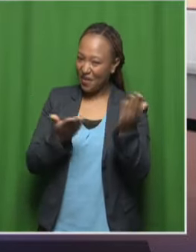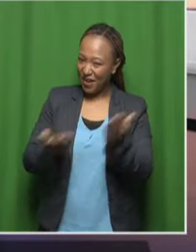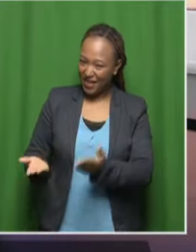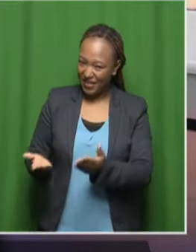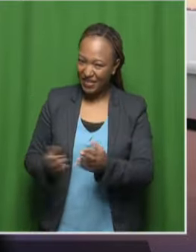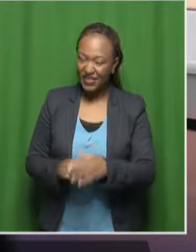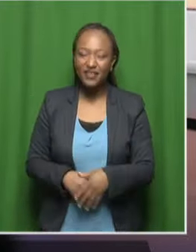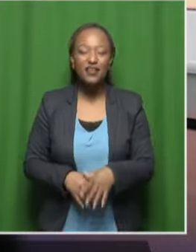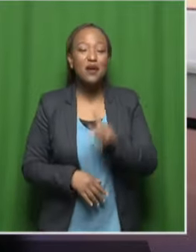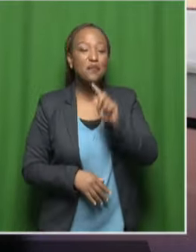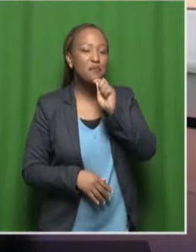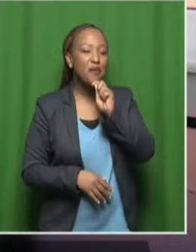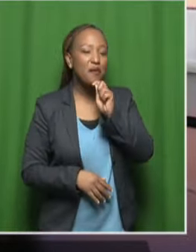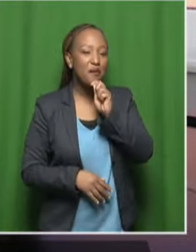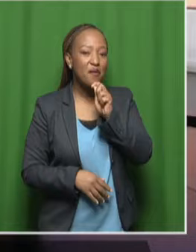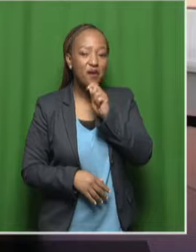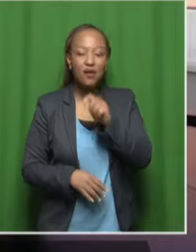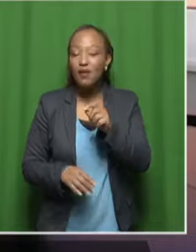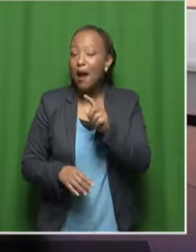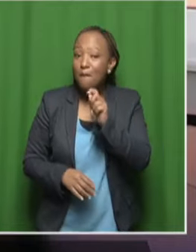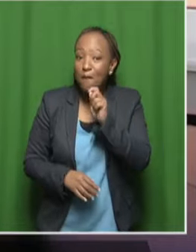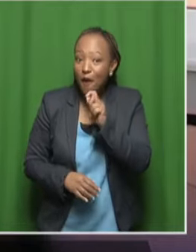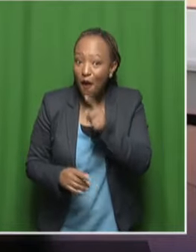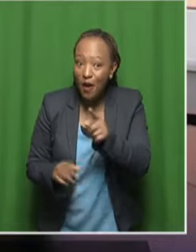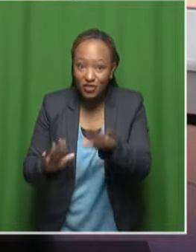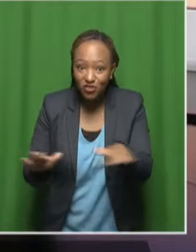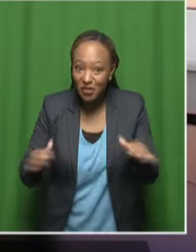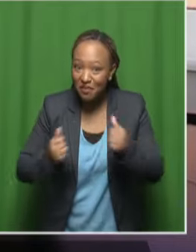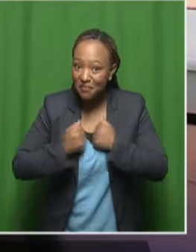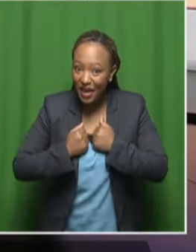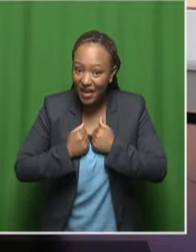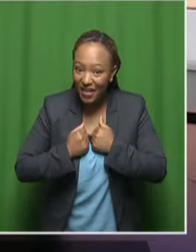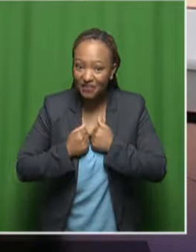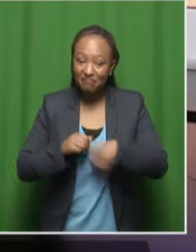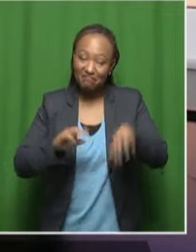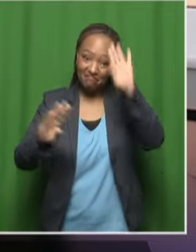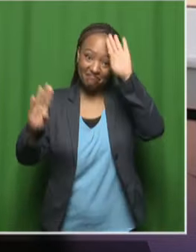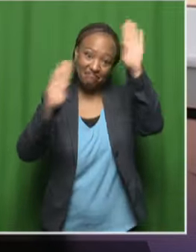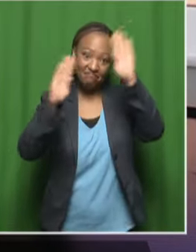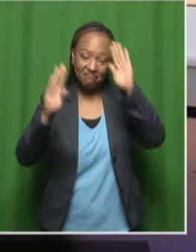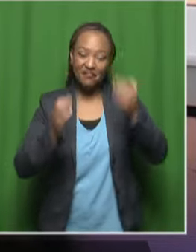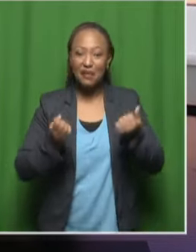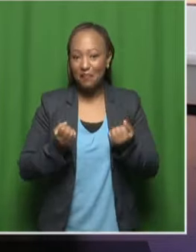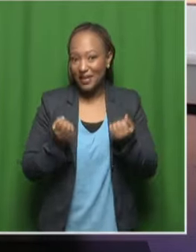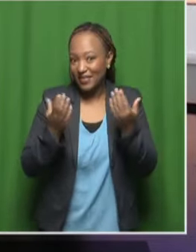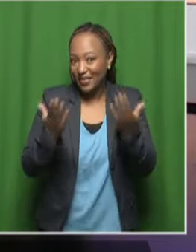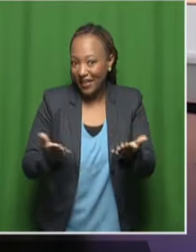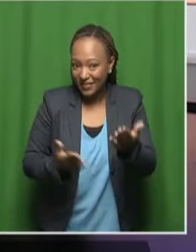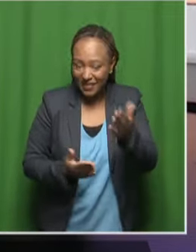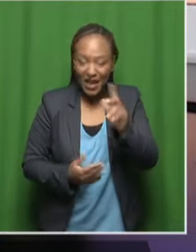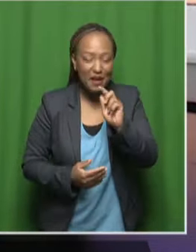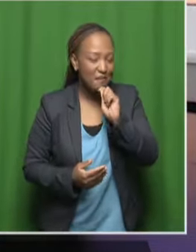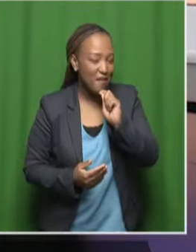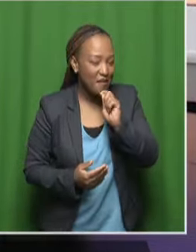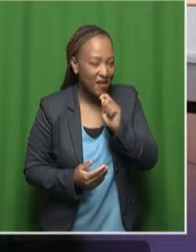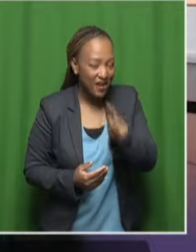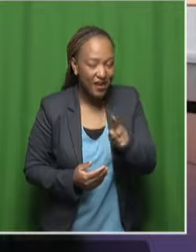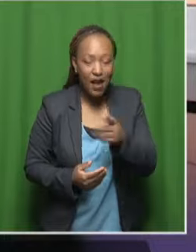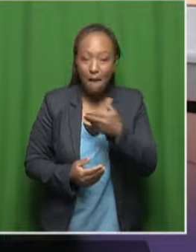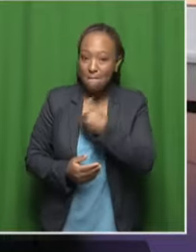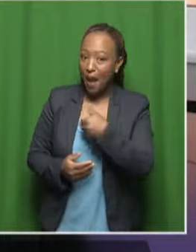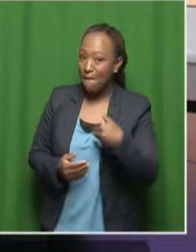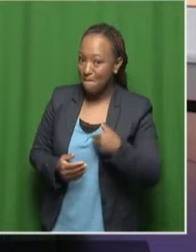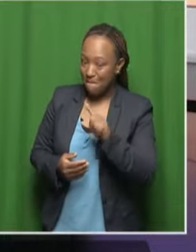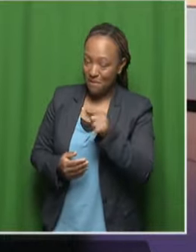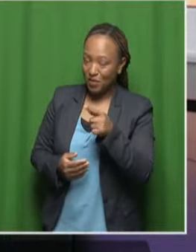Morning. How are Morning my children. Morning, morning presenter. Morning, morning Mam Tohunga. How are you? Good to see you.